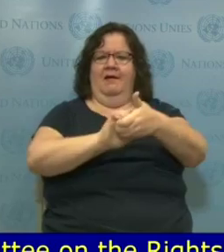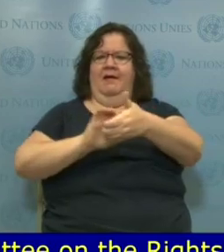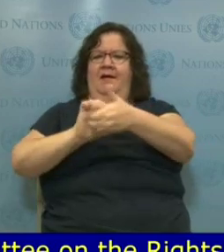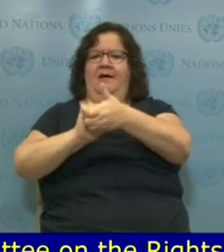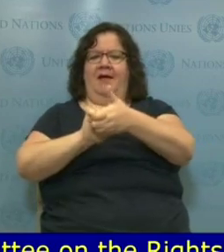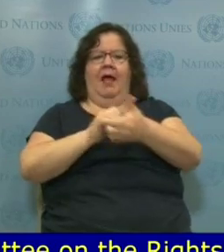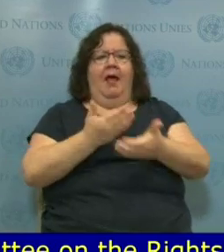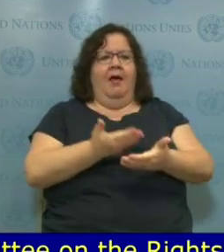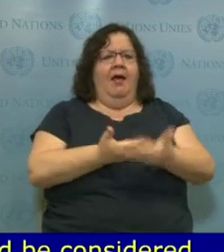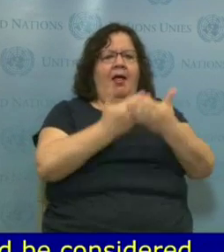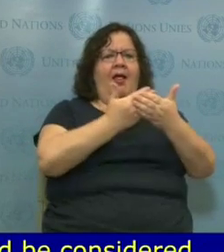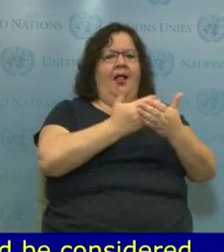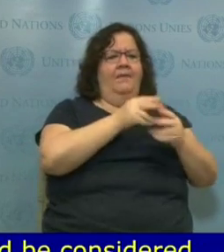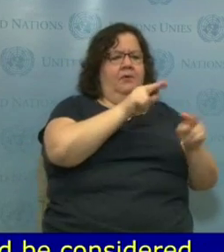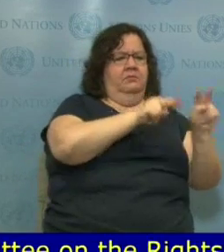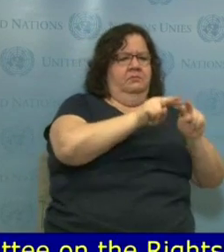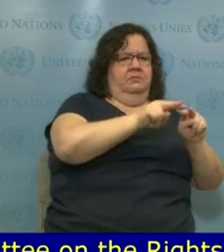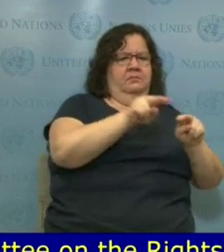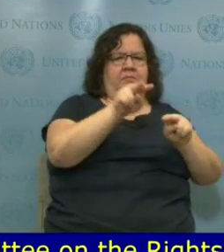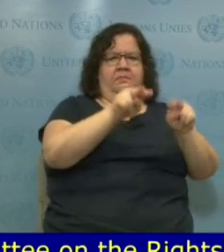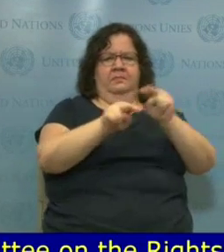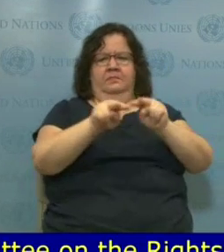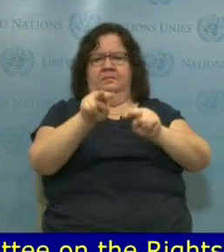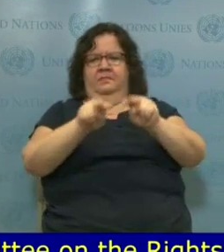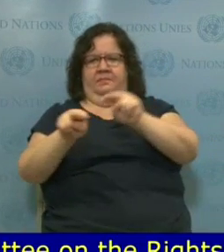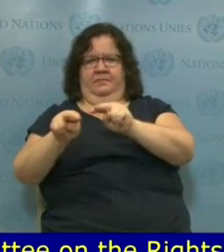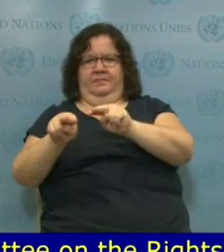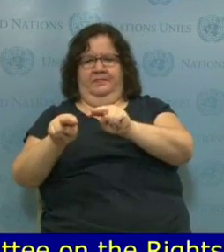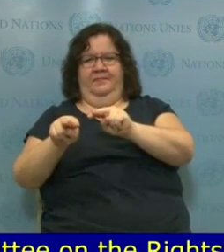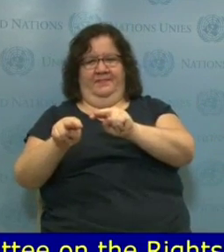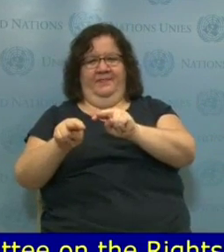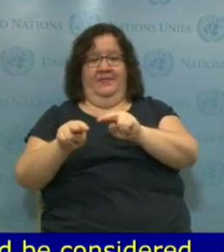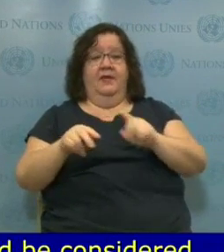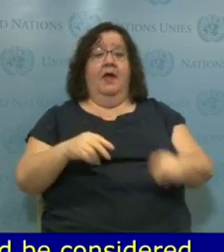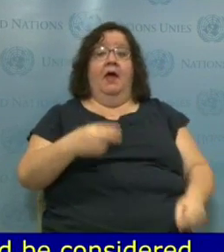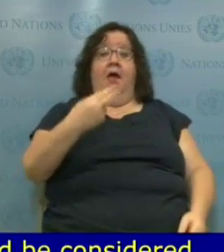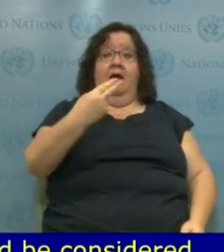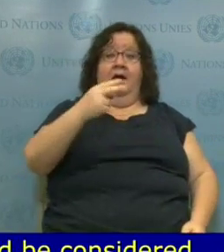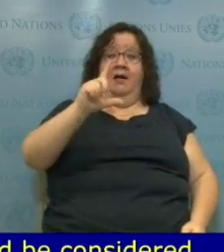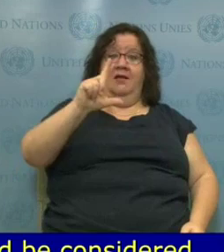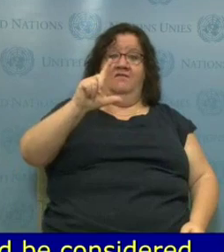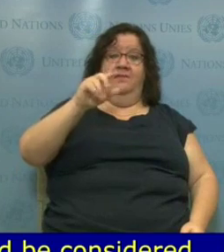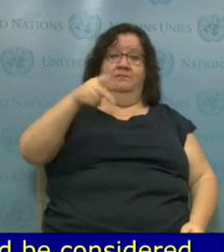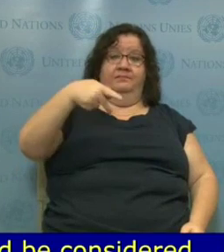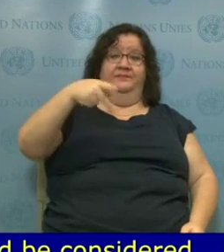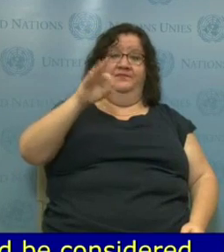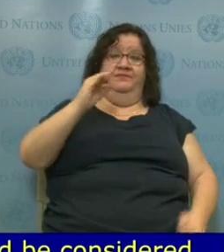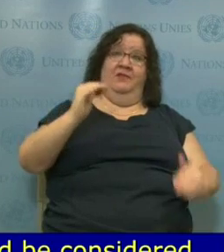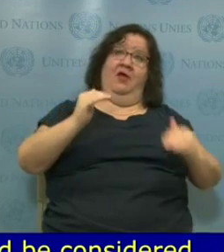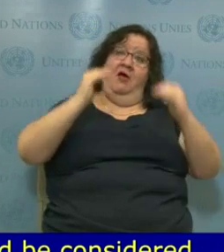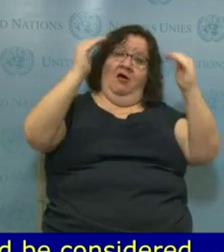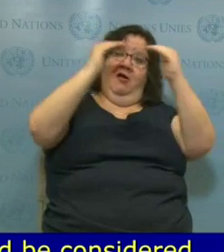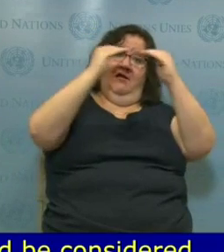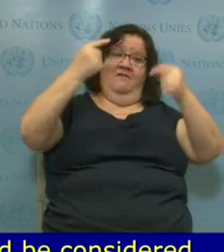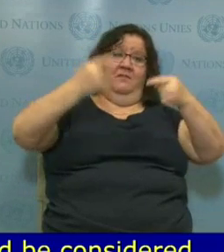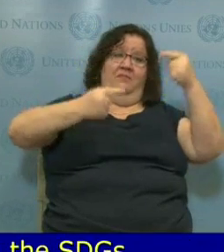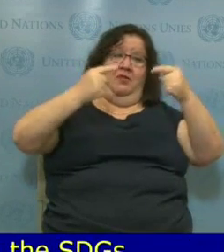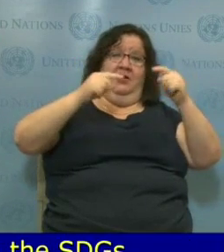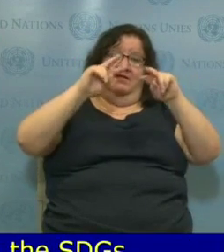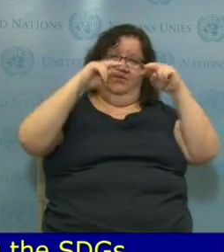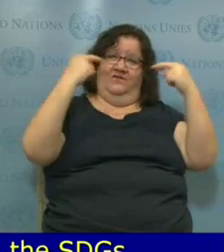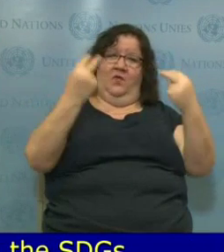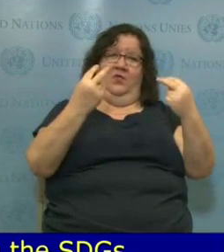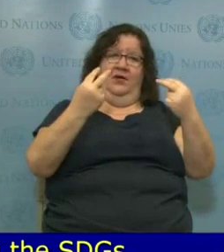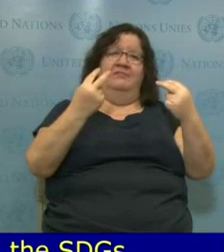Two calls, then, to conclude. I call for universal ratification for all the kindred states of the United Nations